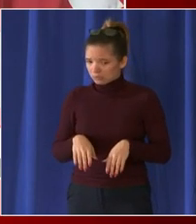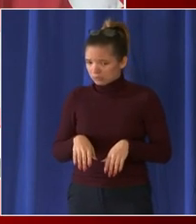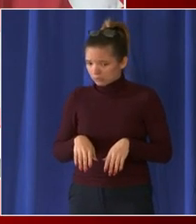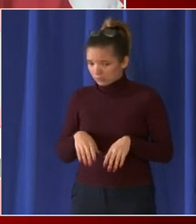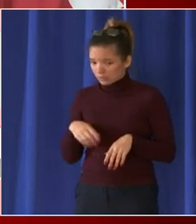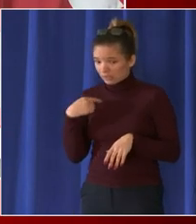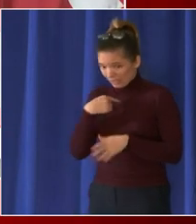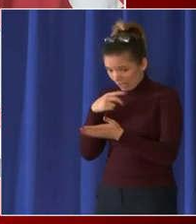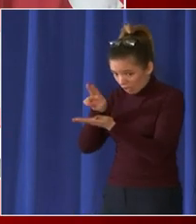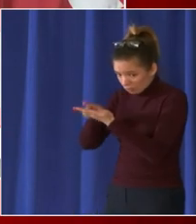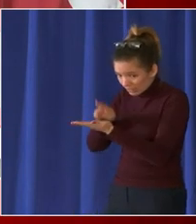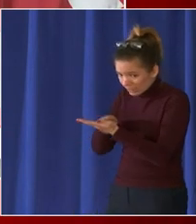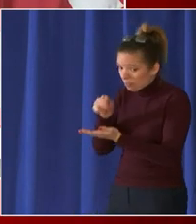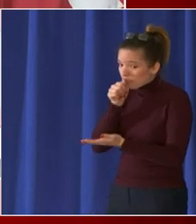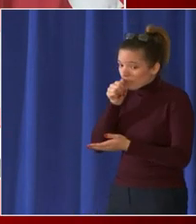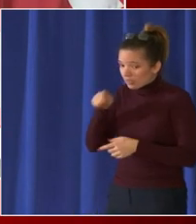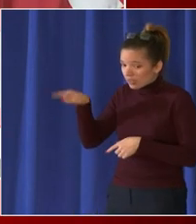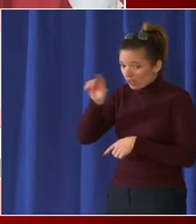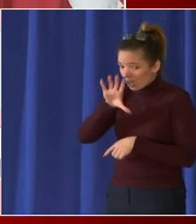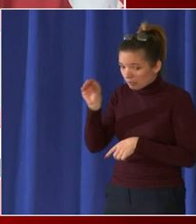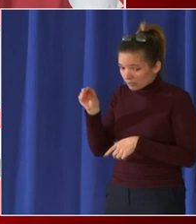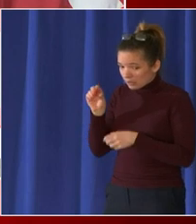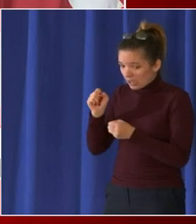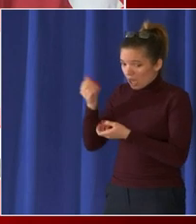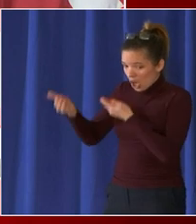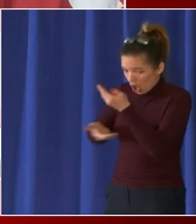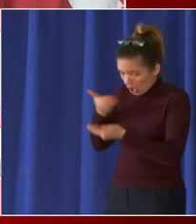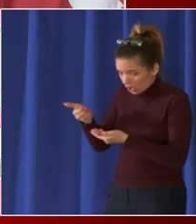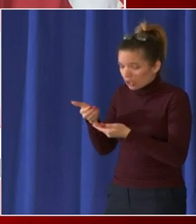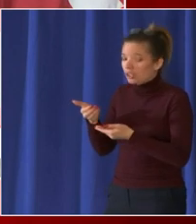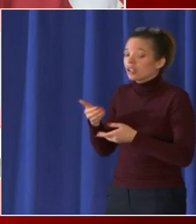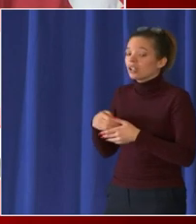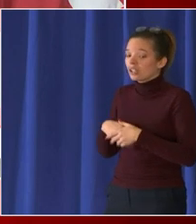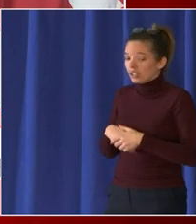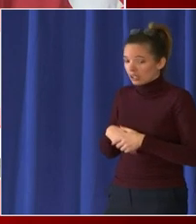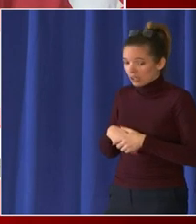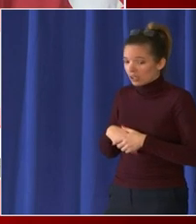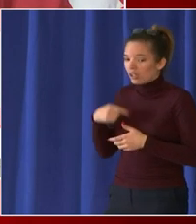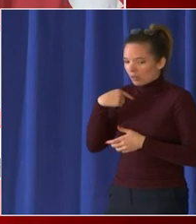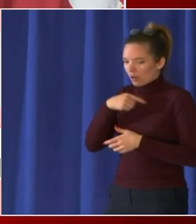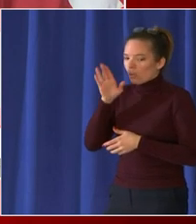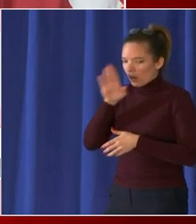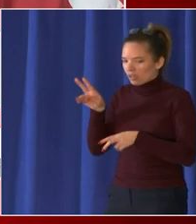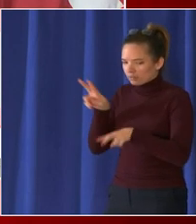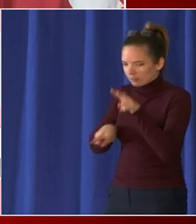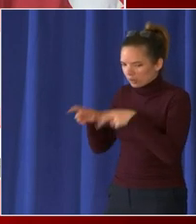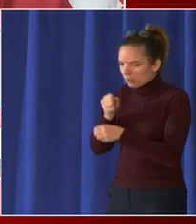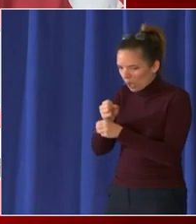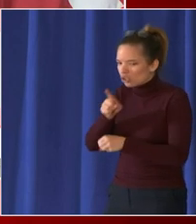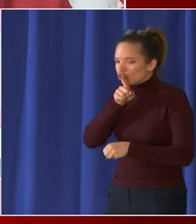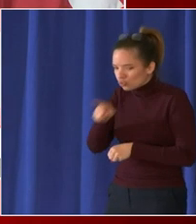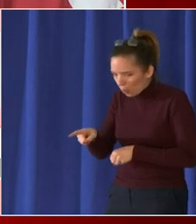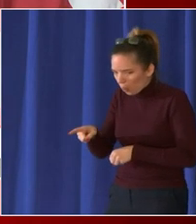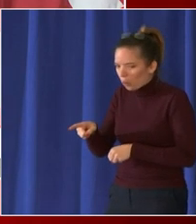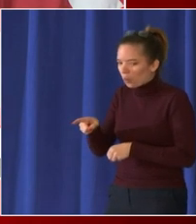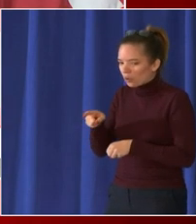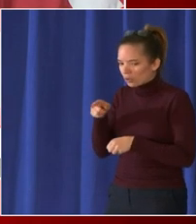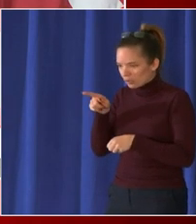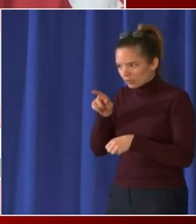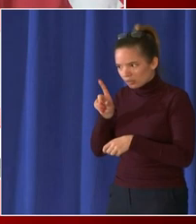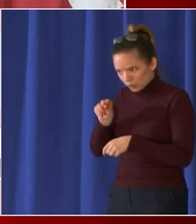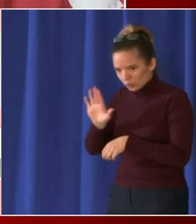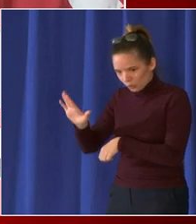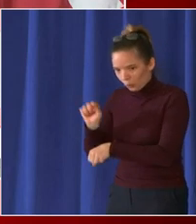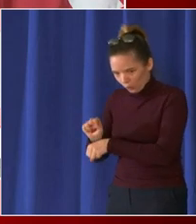um gave us the full um did everything that they were supposed to do in the time allotted so that's something